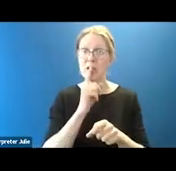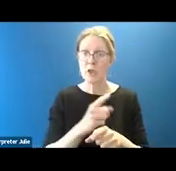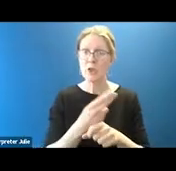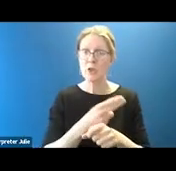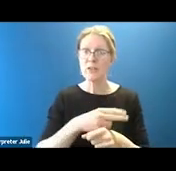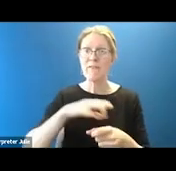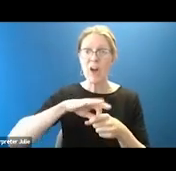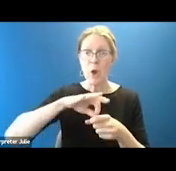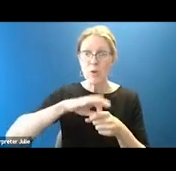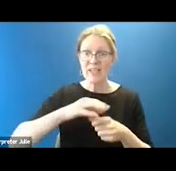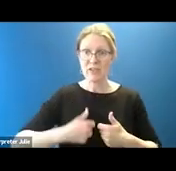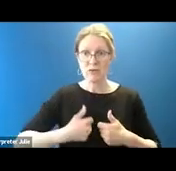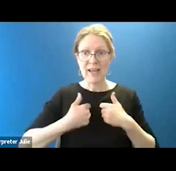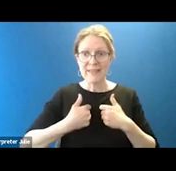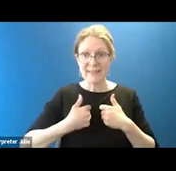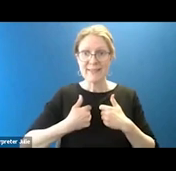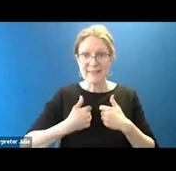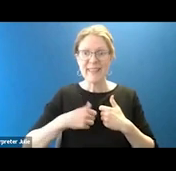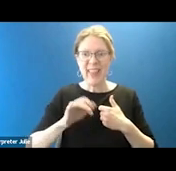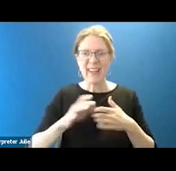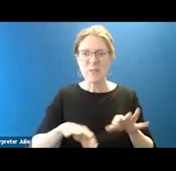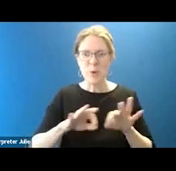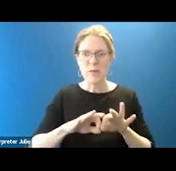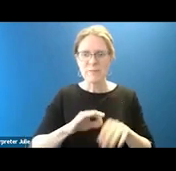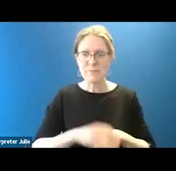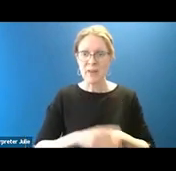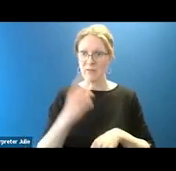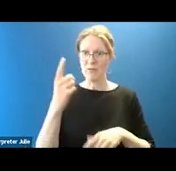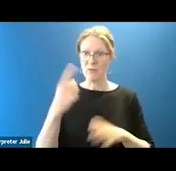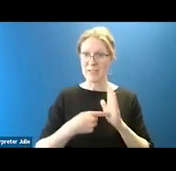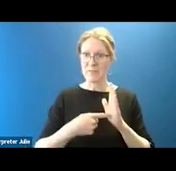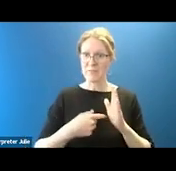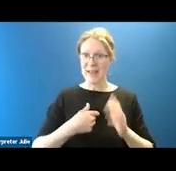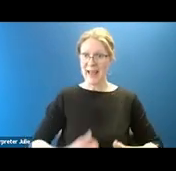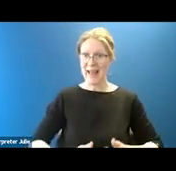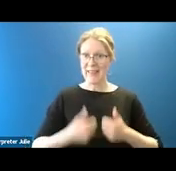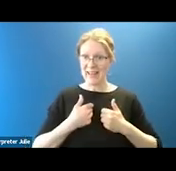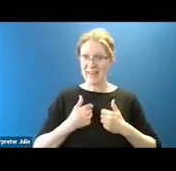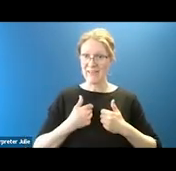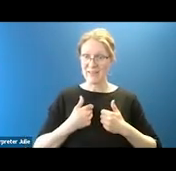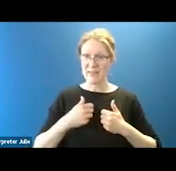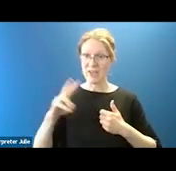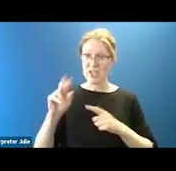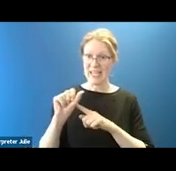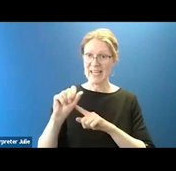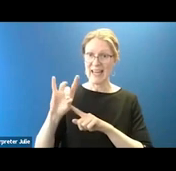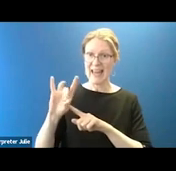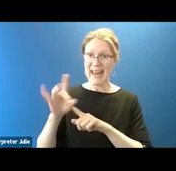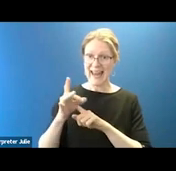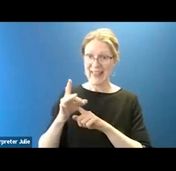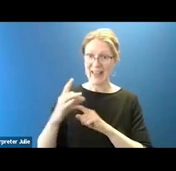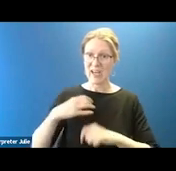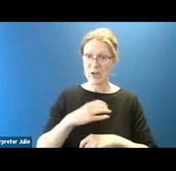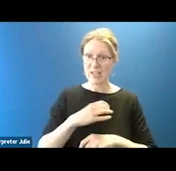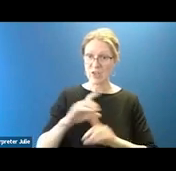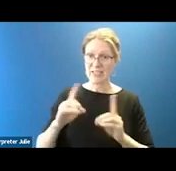address as that it's important. For example, I live in Virginia's 8th Congressional District, but I live,